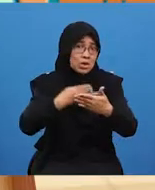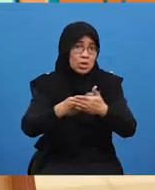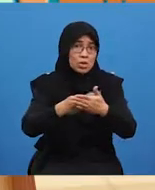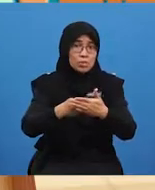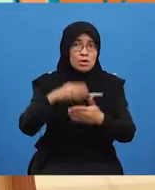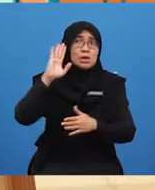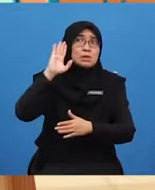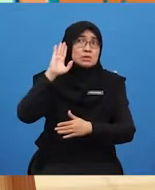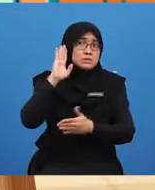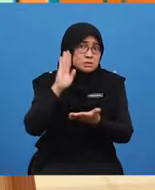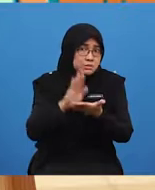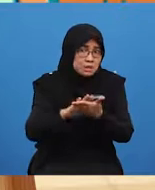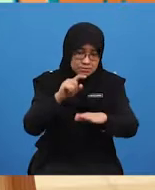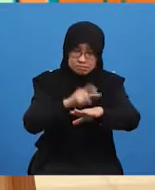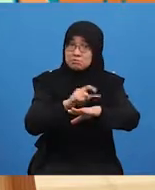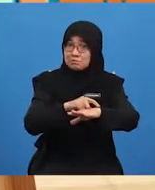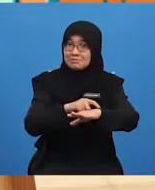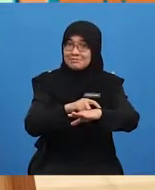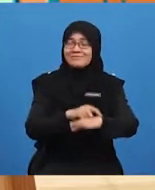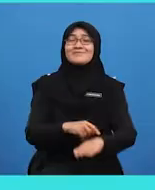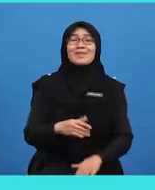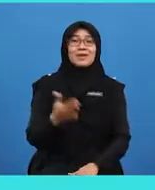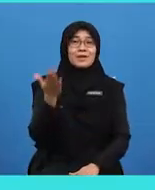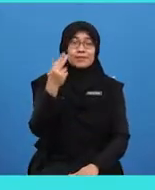Let me show you how to play the game.